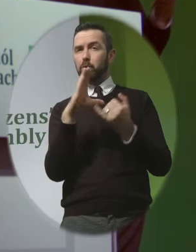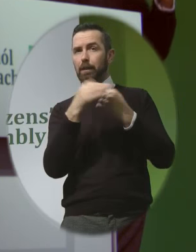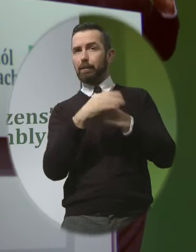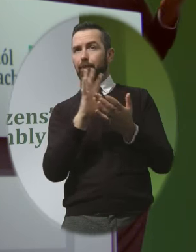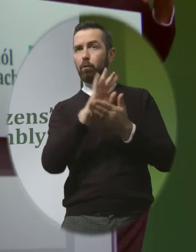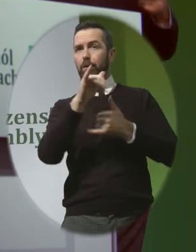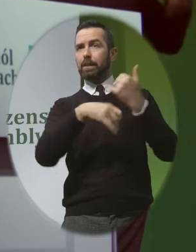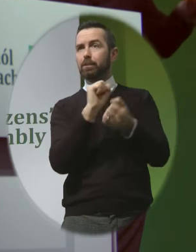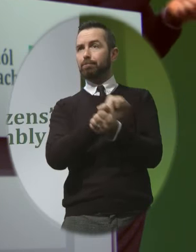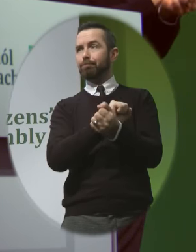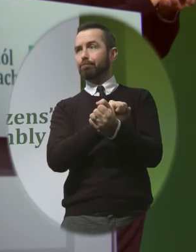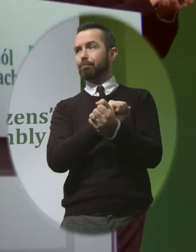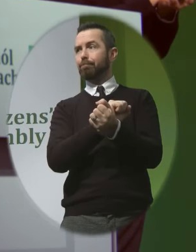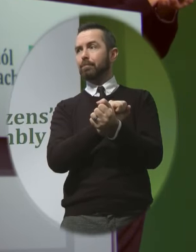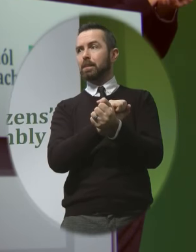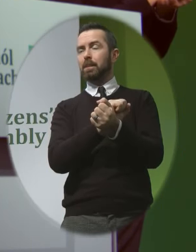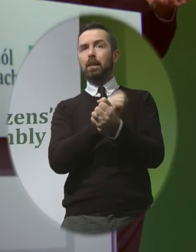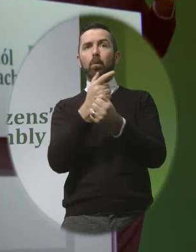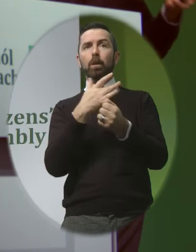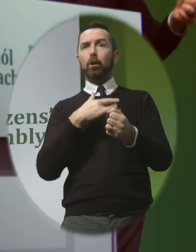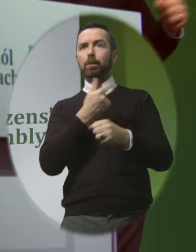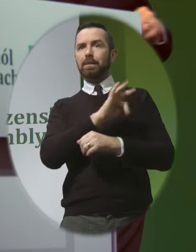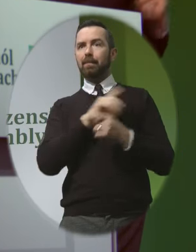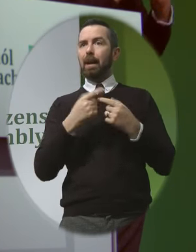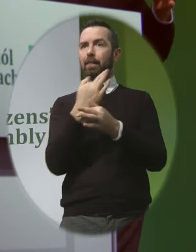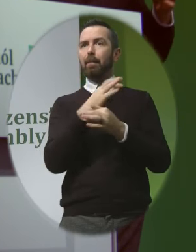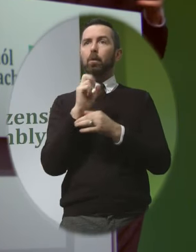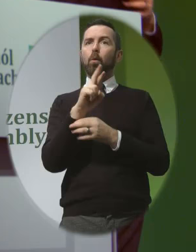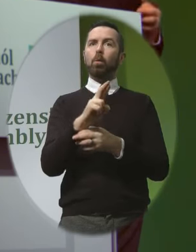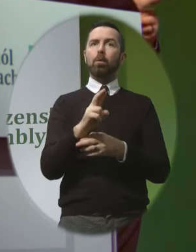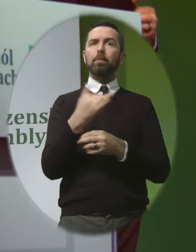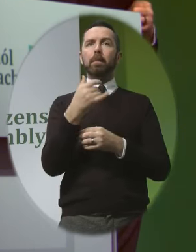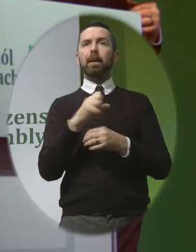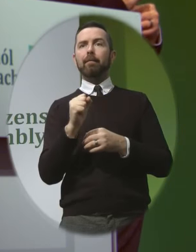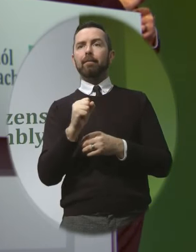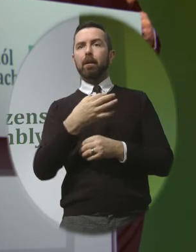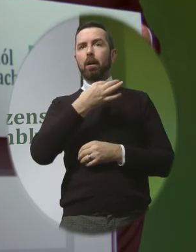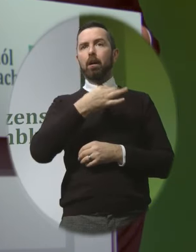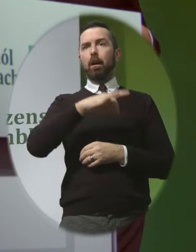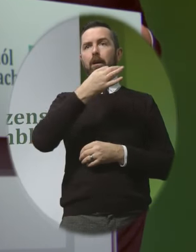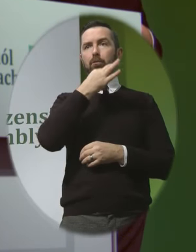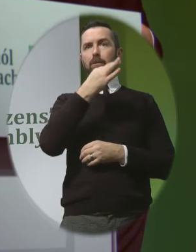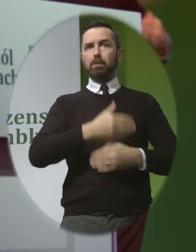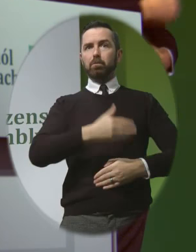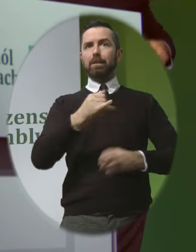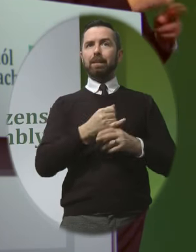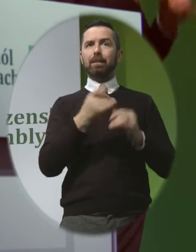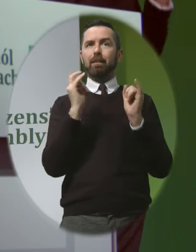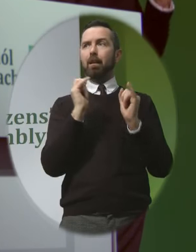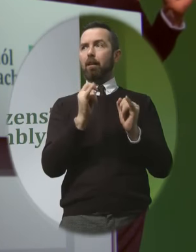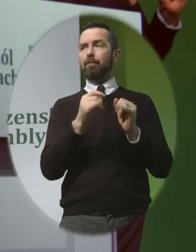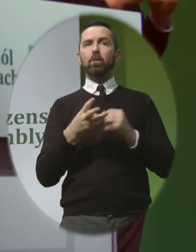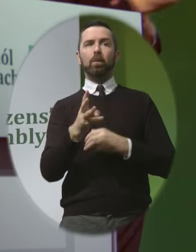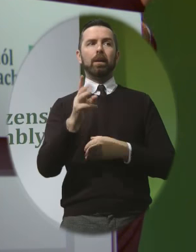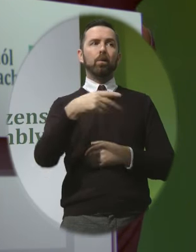they feel will hurt themselves or their family or take action to end the pregnancy in a high risk or harmful way we have parents for choice feel that this is